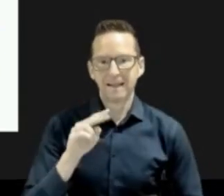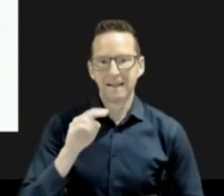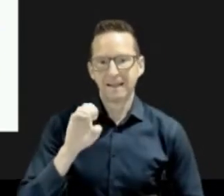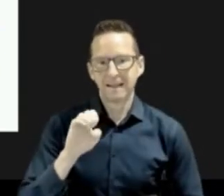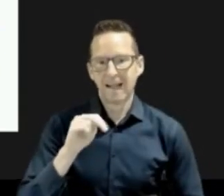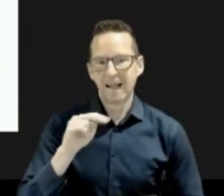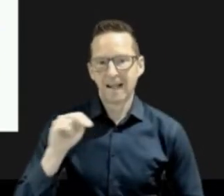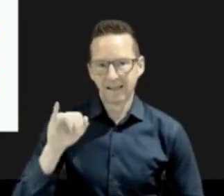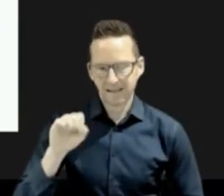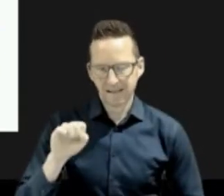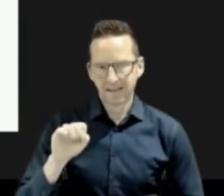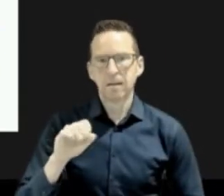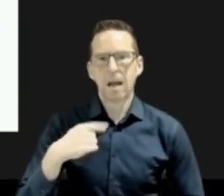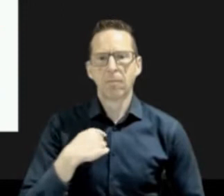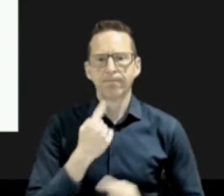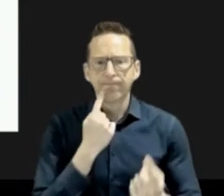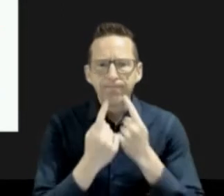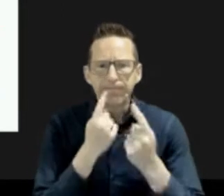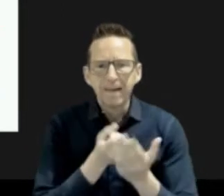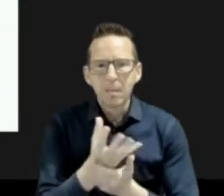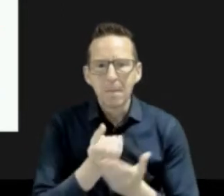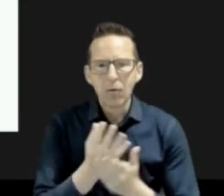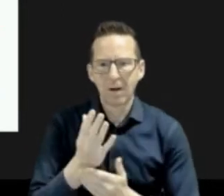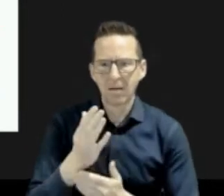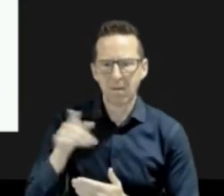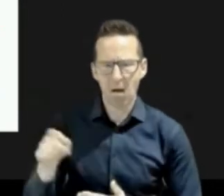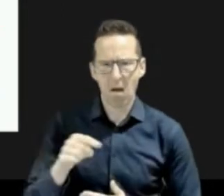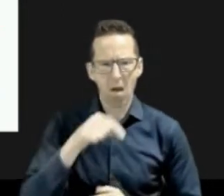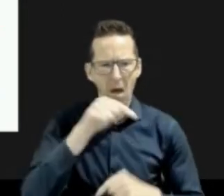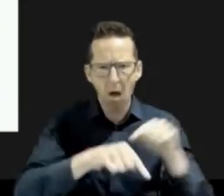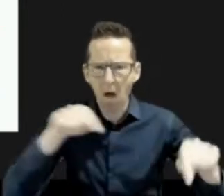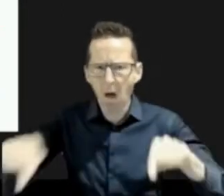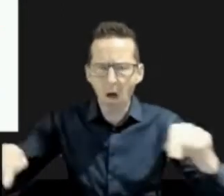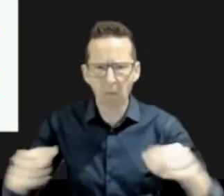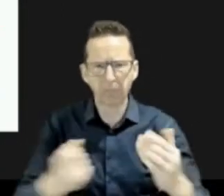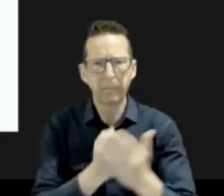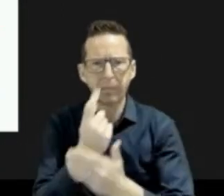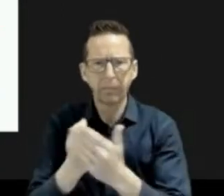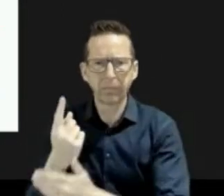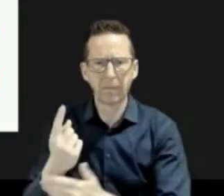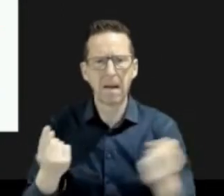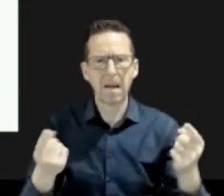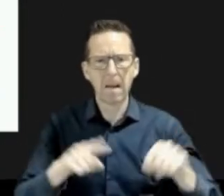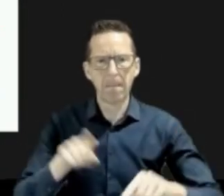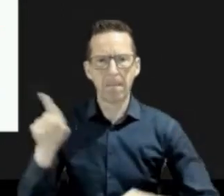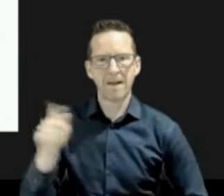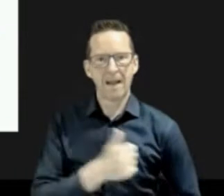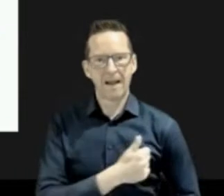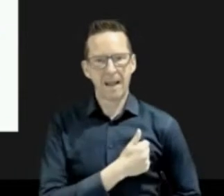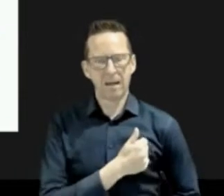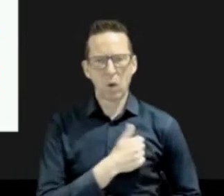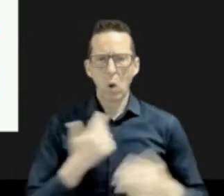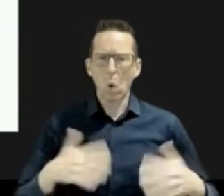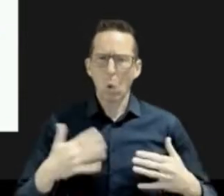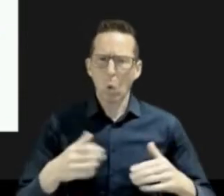event in Canada. The juxtaposition of several hazards brought devastating impacts to Canadians living on the West Coast